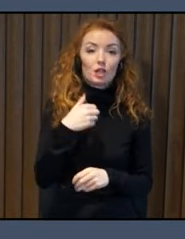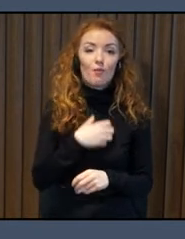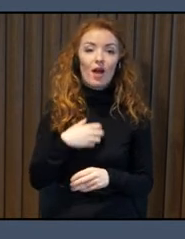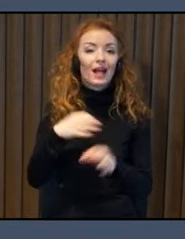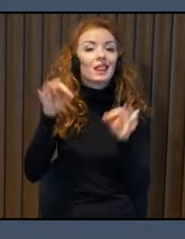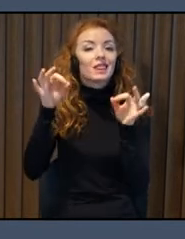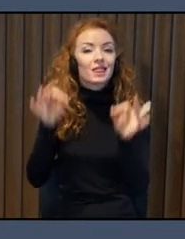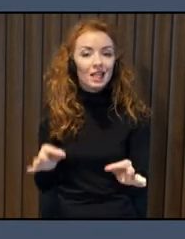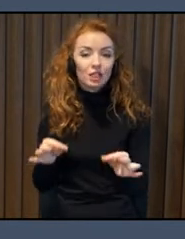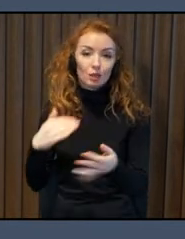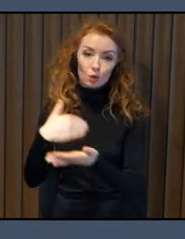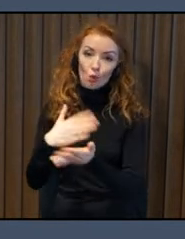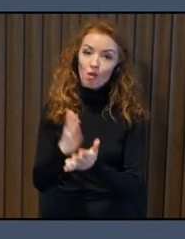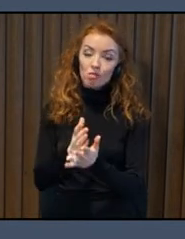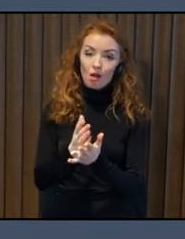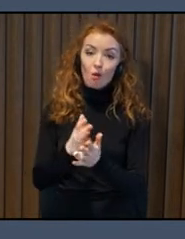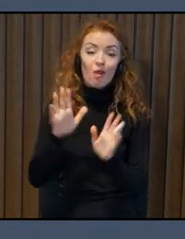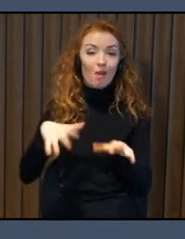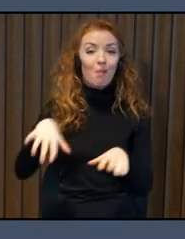clear what to expect from each other.